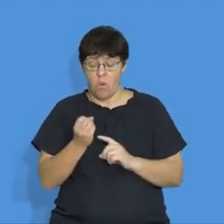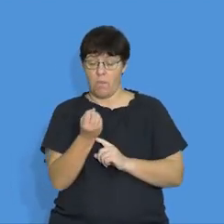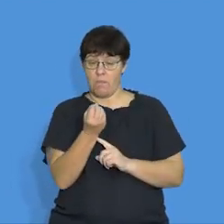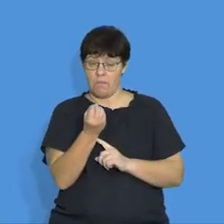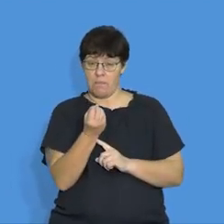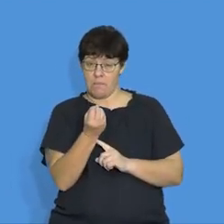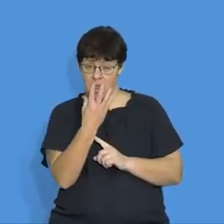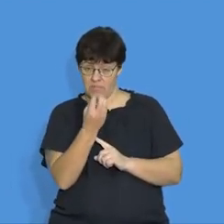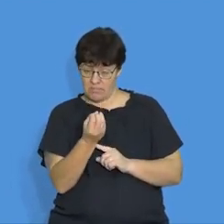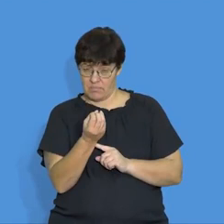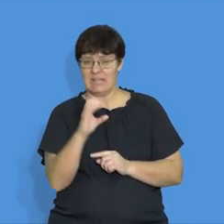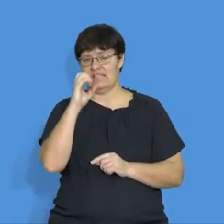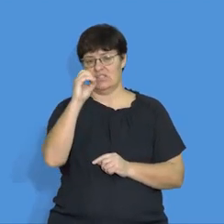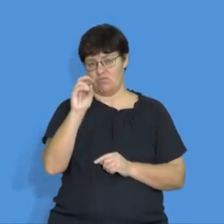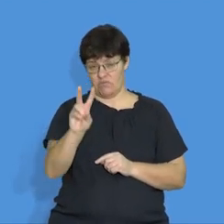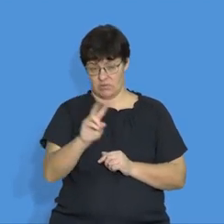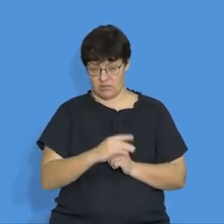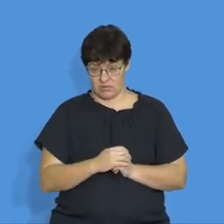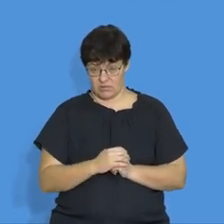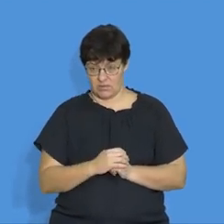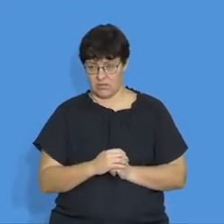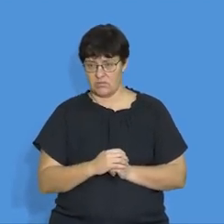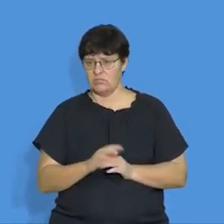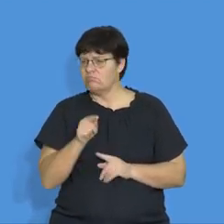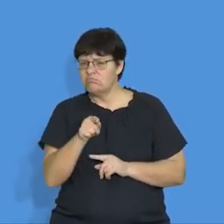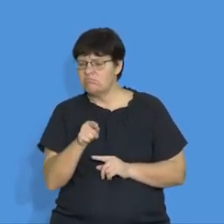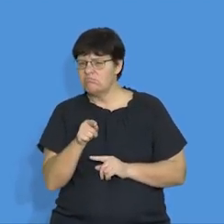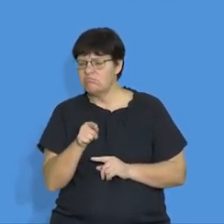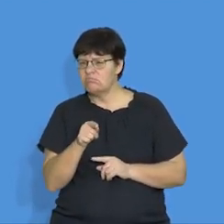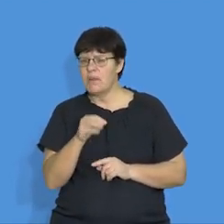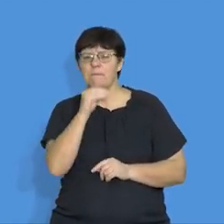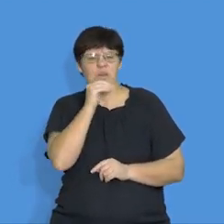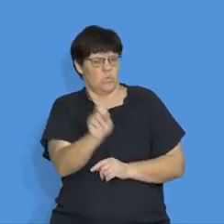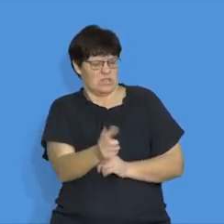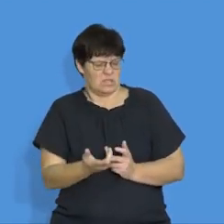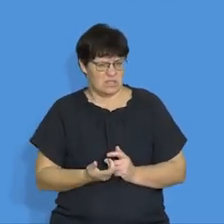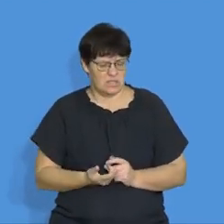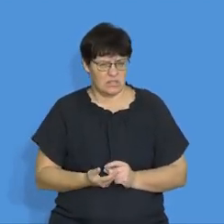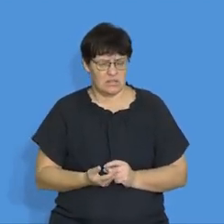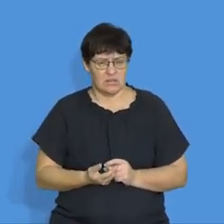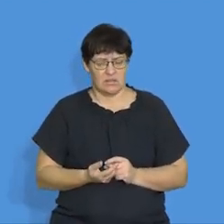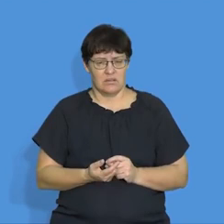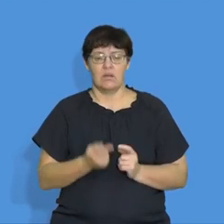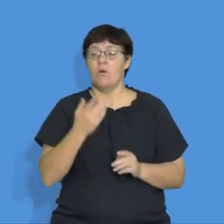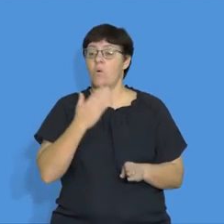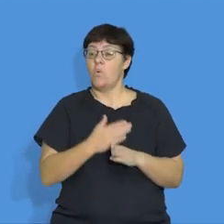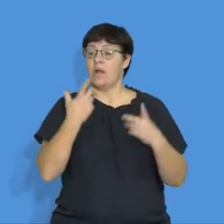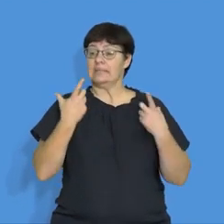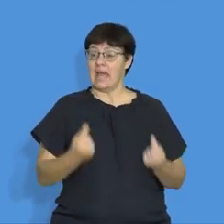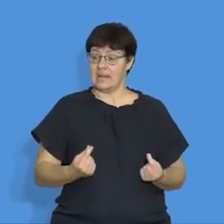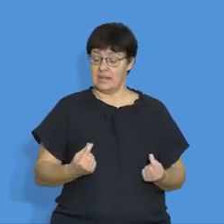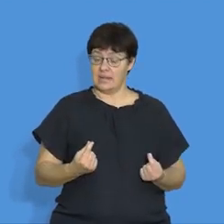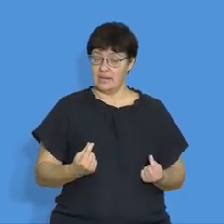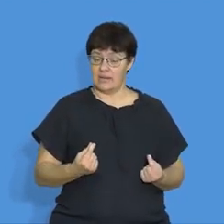zero volts. Okay. So, the implication or the meaning for that is that there is no work done, okay,